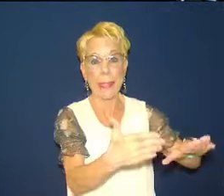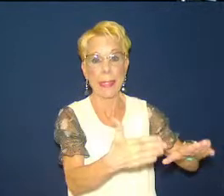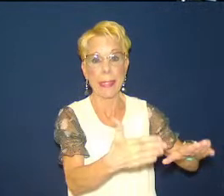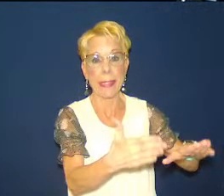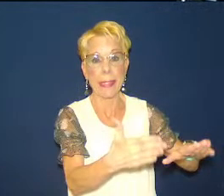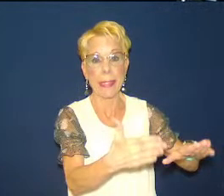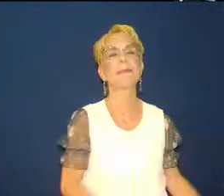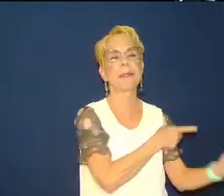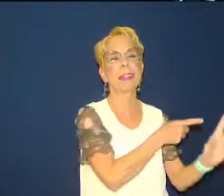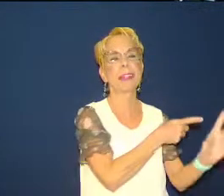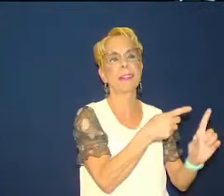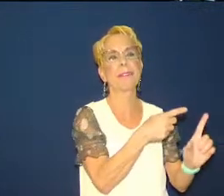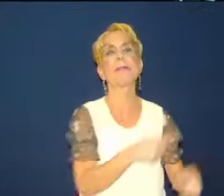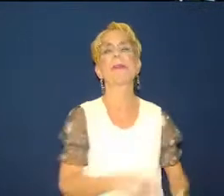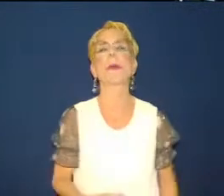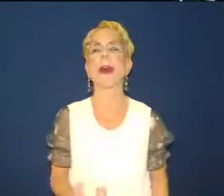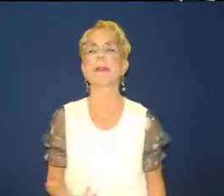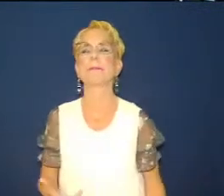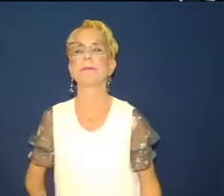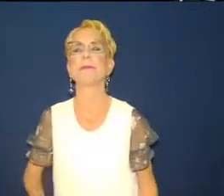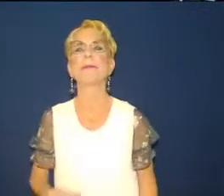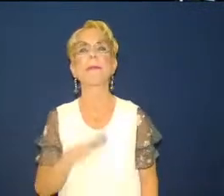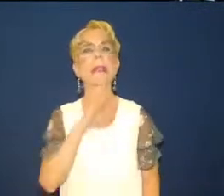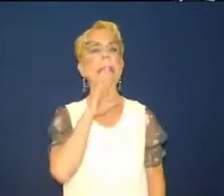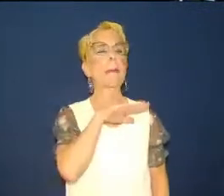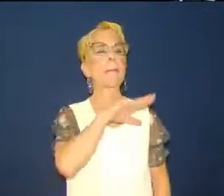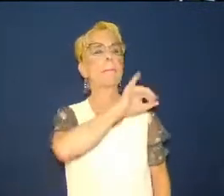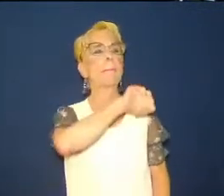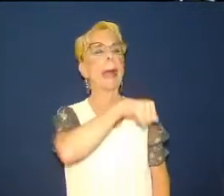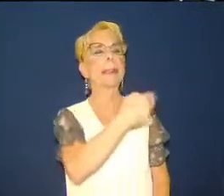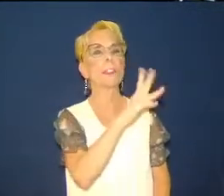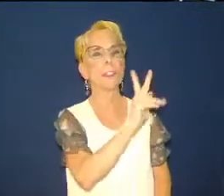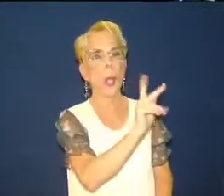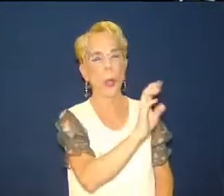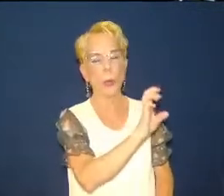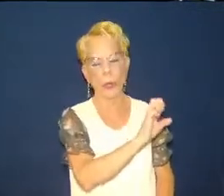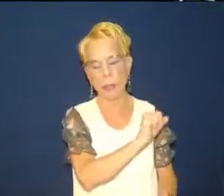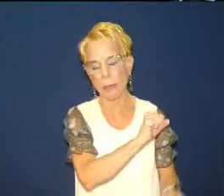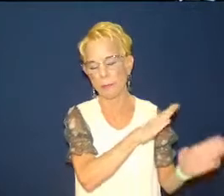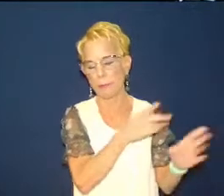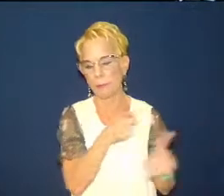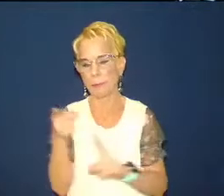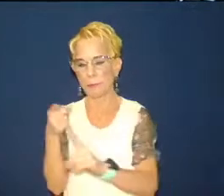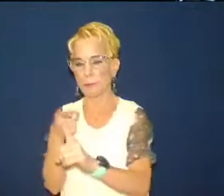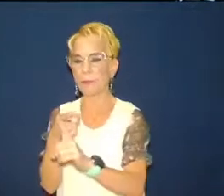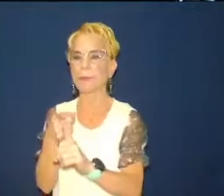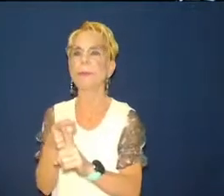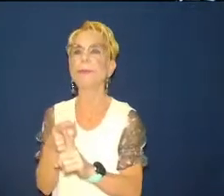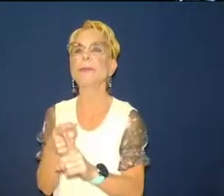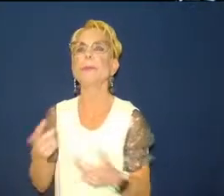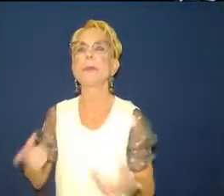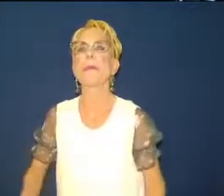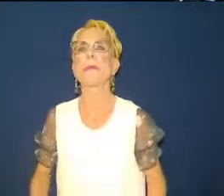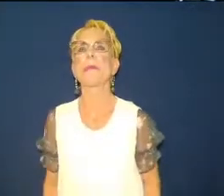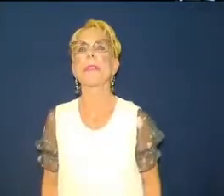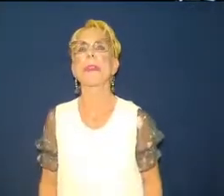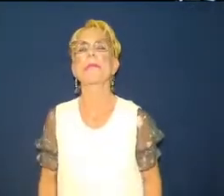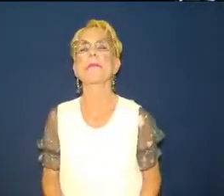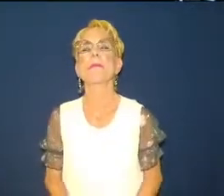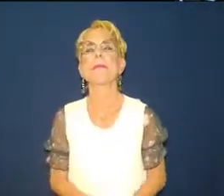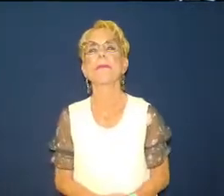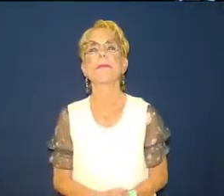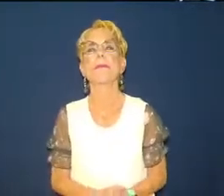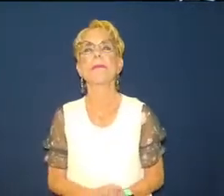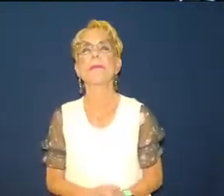dad jokes but this time they're dedicated to zombies since we're talking about the dead church so and these are easy man